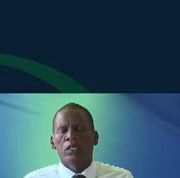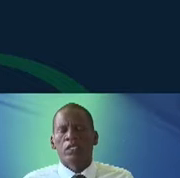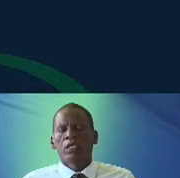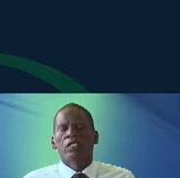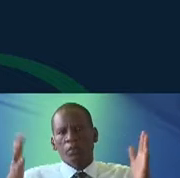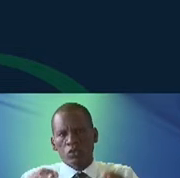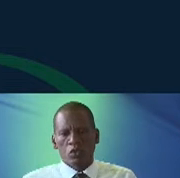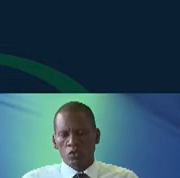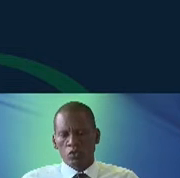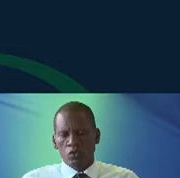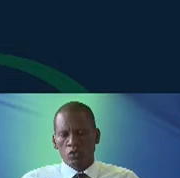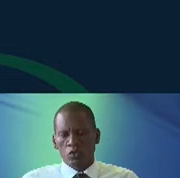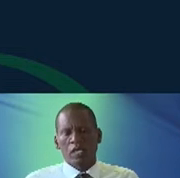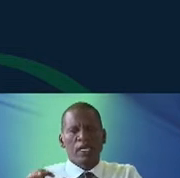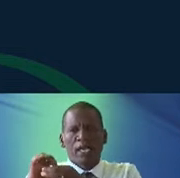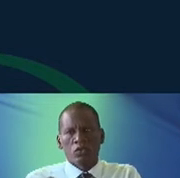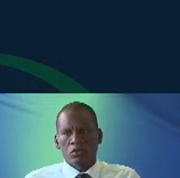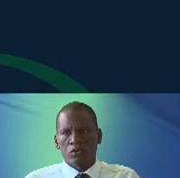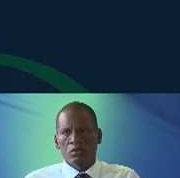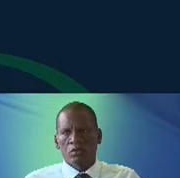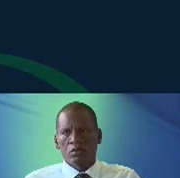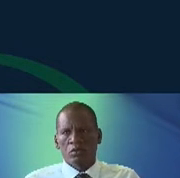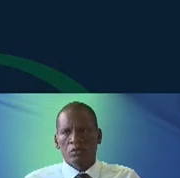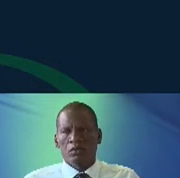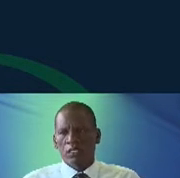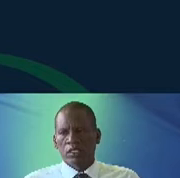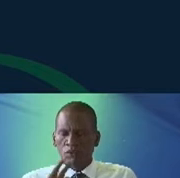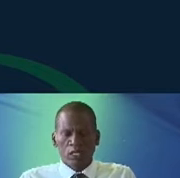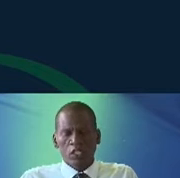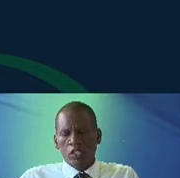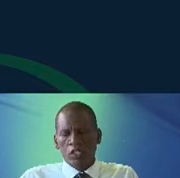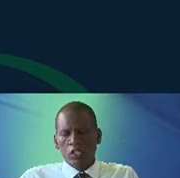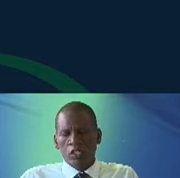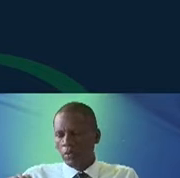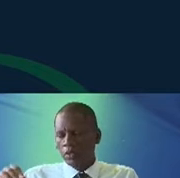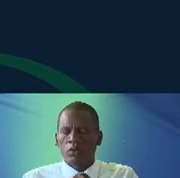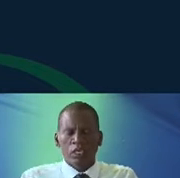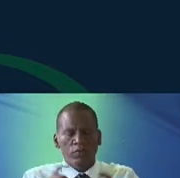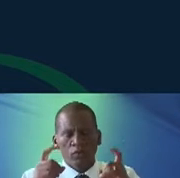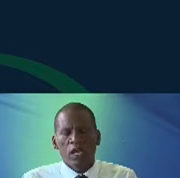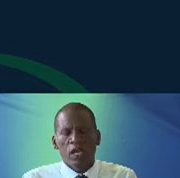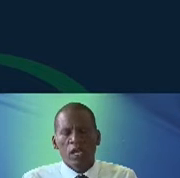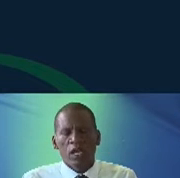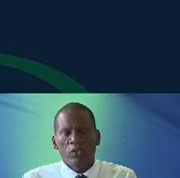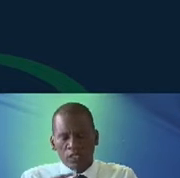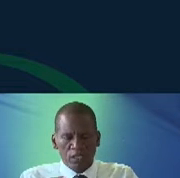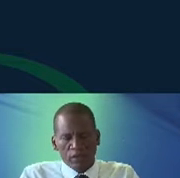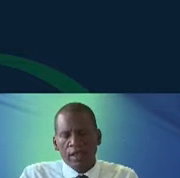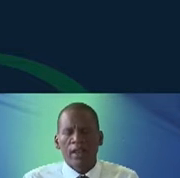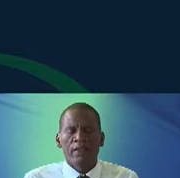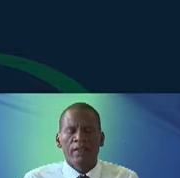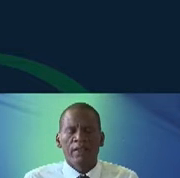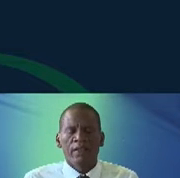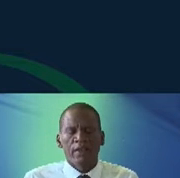ceremonial dress and traditional dress. And so, you know, you see it in the museum, you see photos of it, and maybe you see it on a mannequin, and then